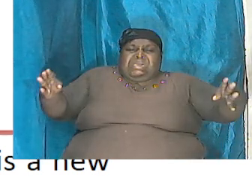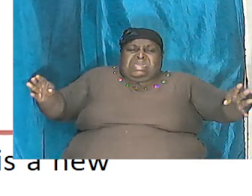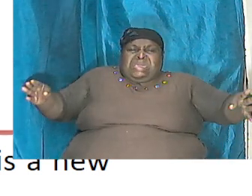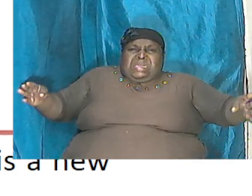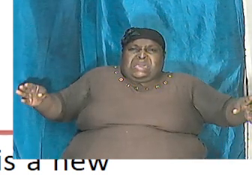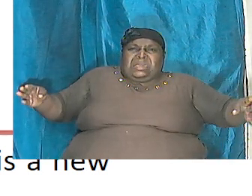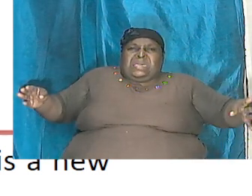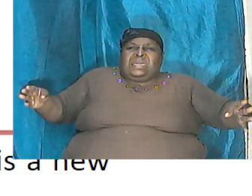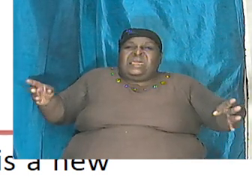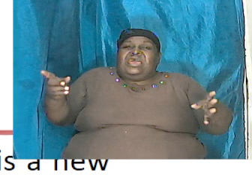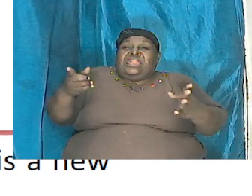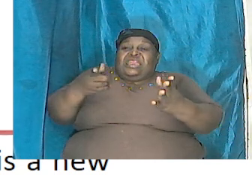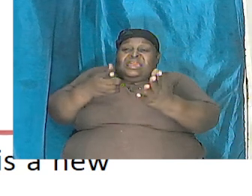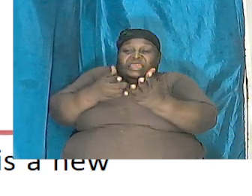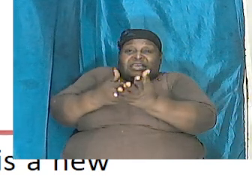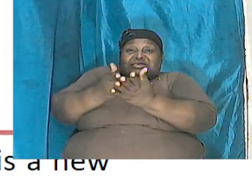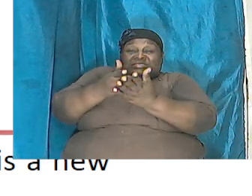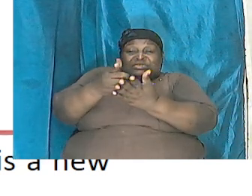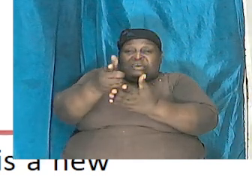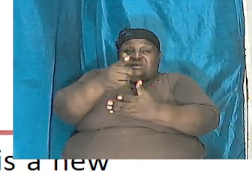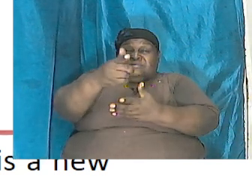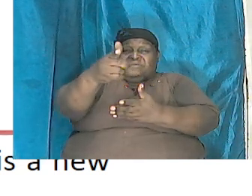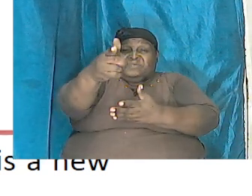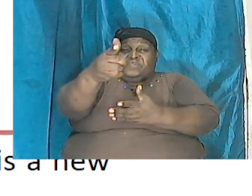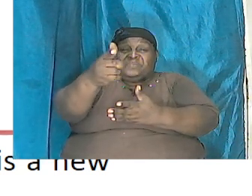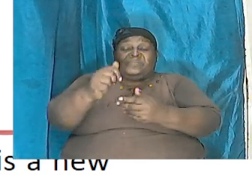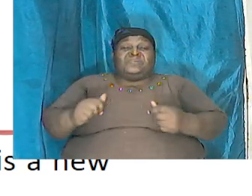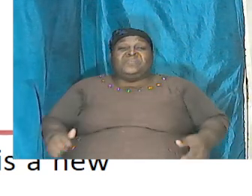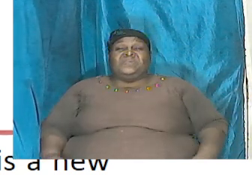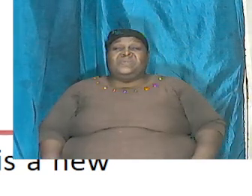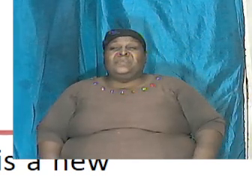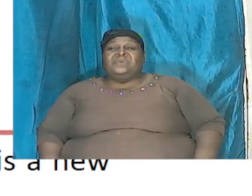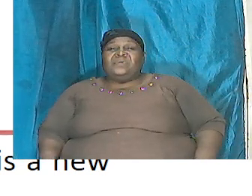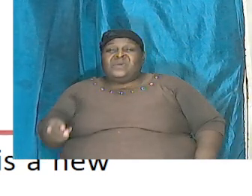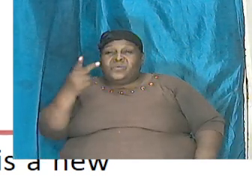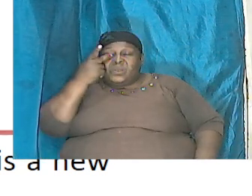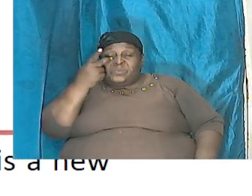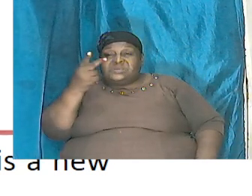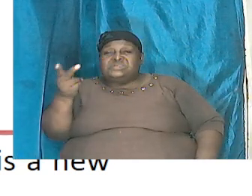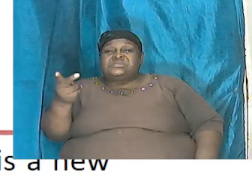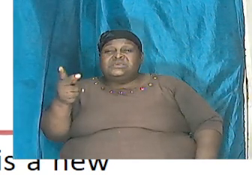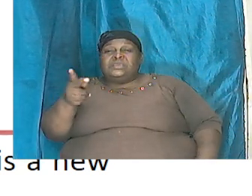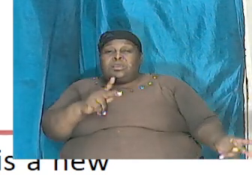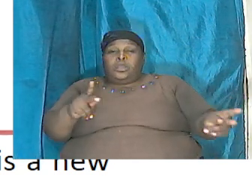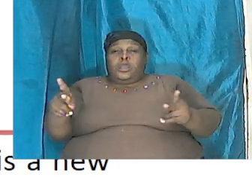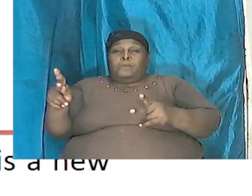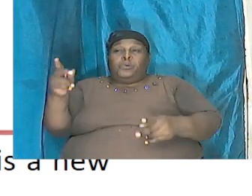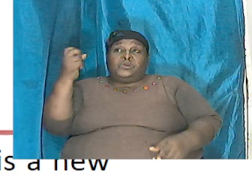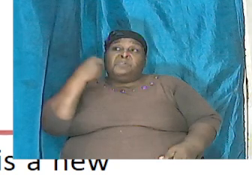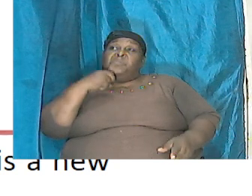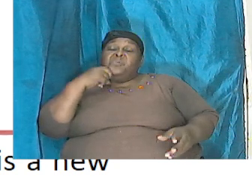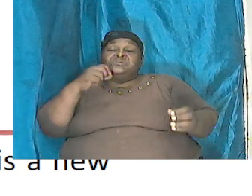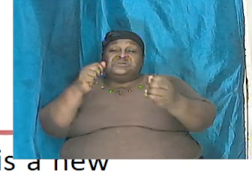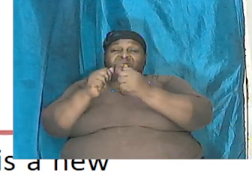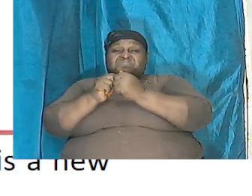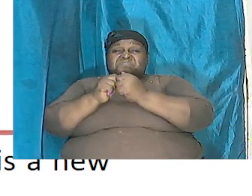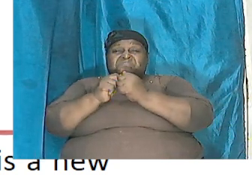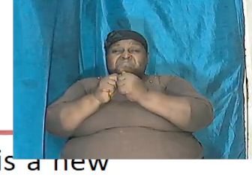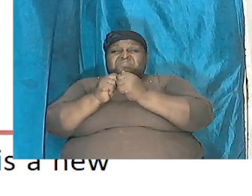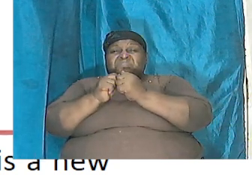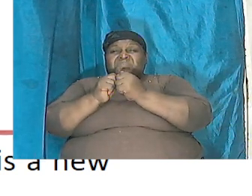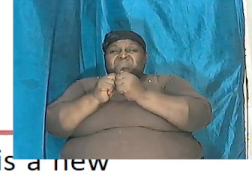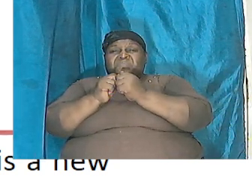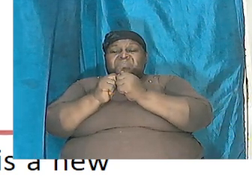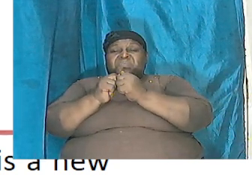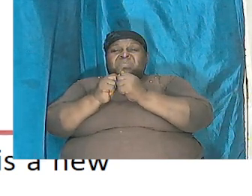lizard because they have if you notice what we have seen when we put the bones together in terms of those dinosaurs brothers and